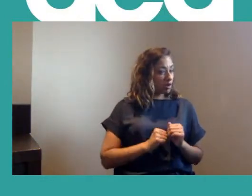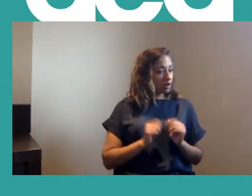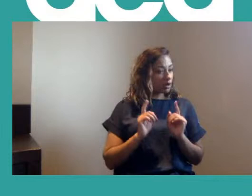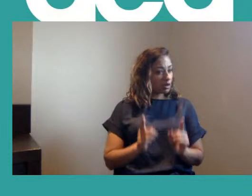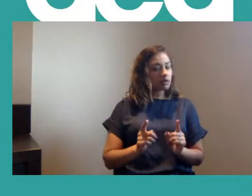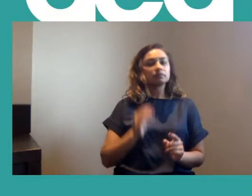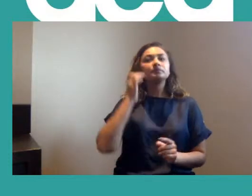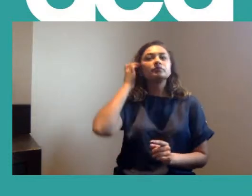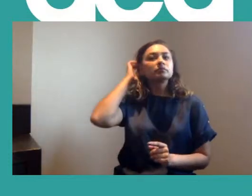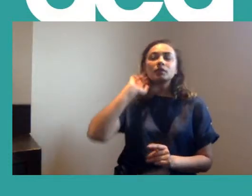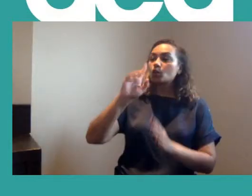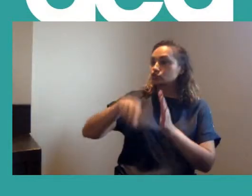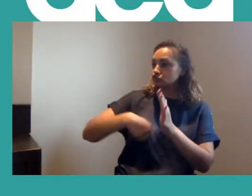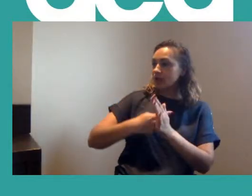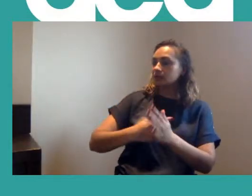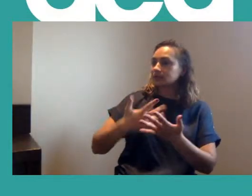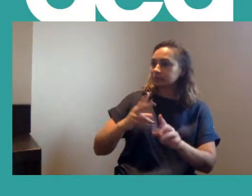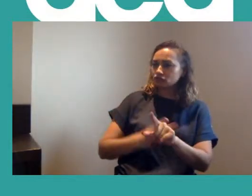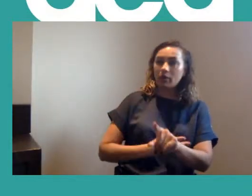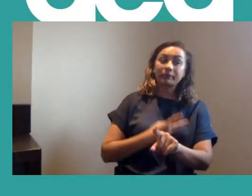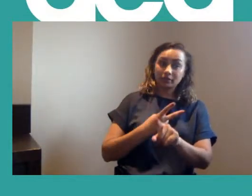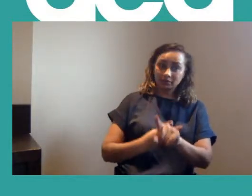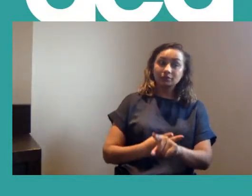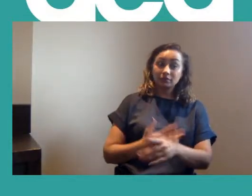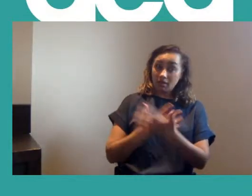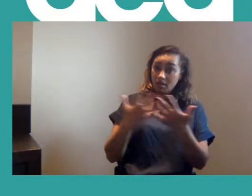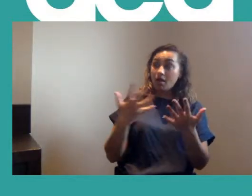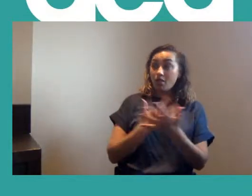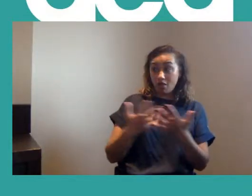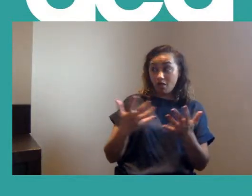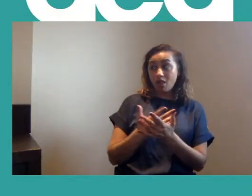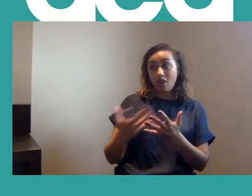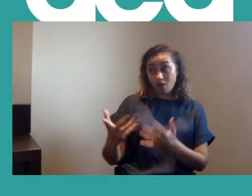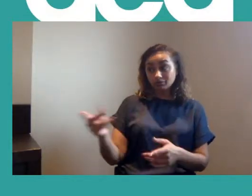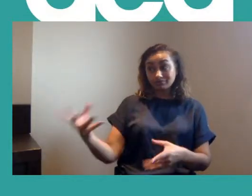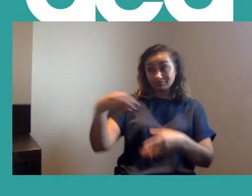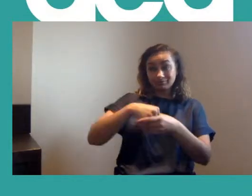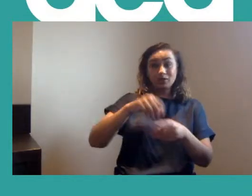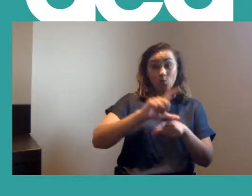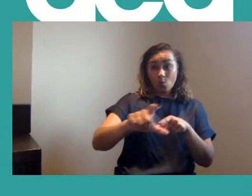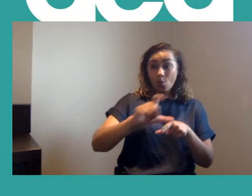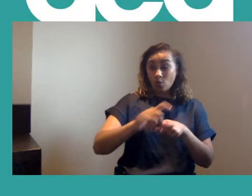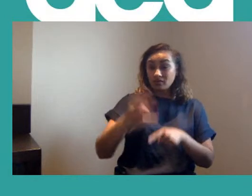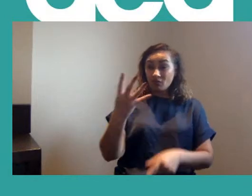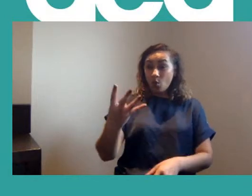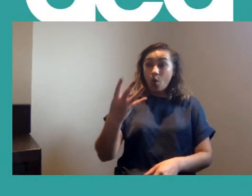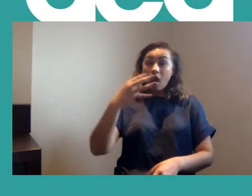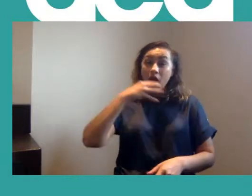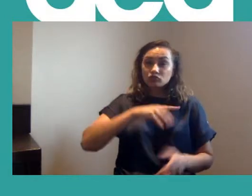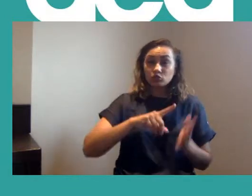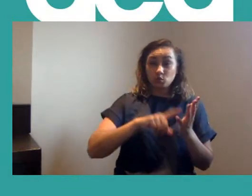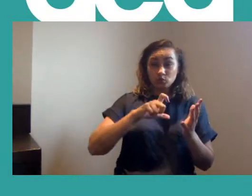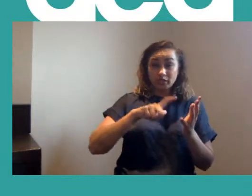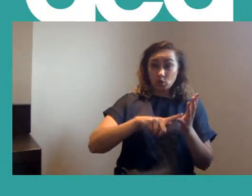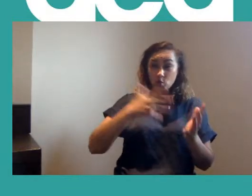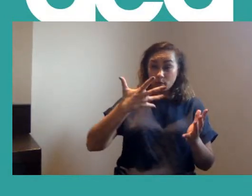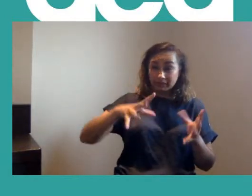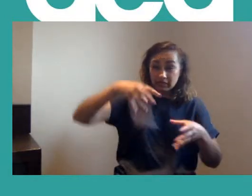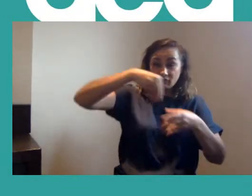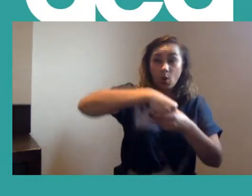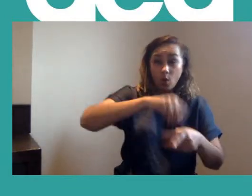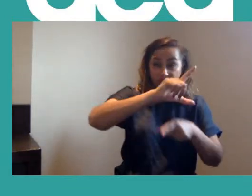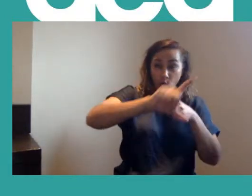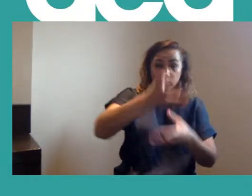What Janet just said has been echoed by so many people who took the course last year. So as I say, there was 400 UCU activists who took this course.